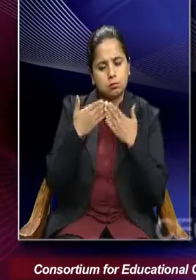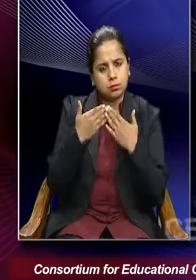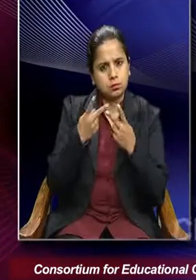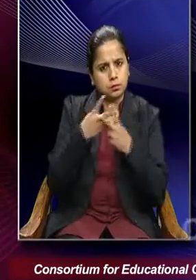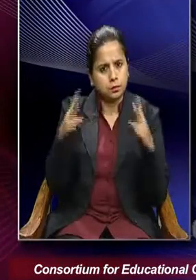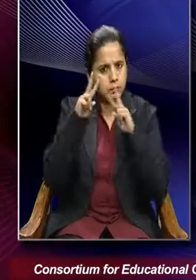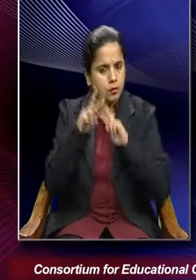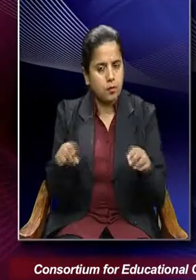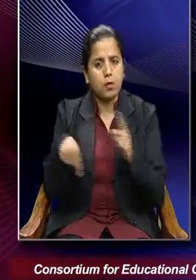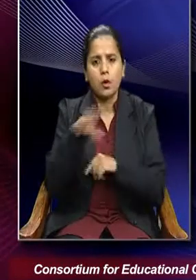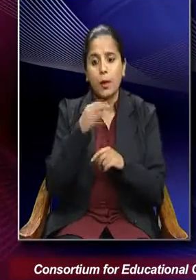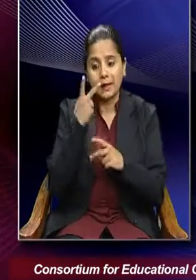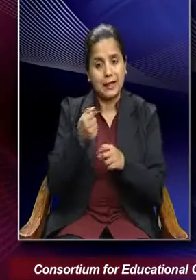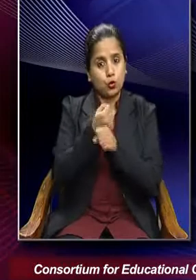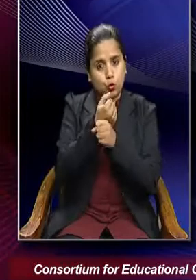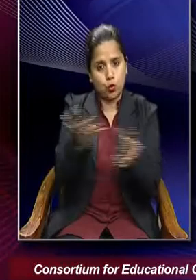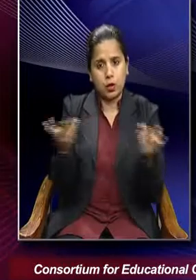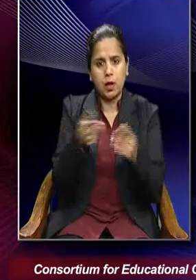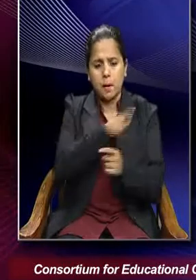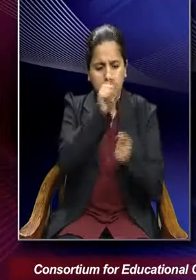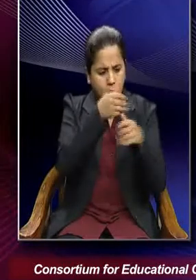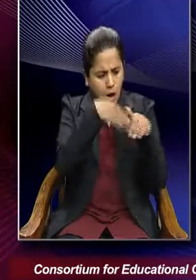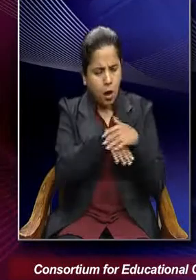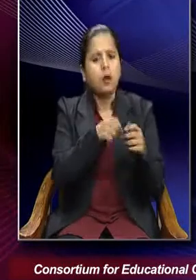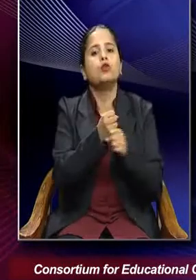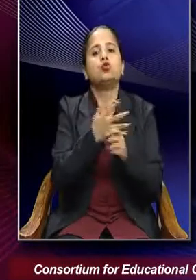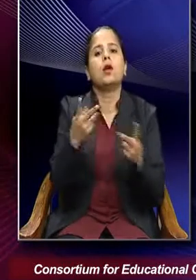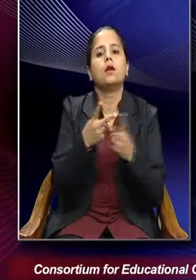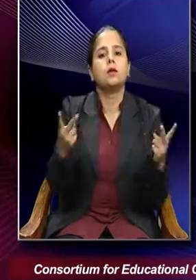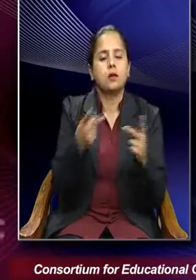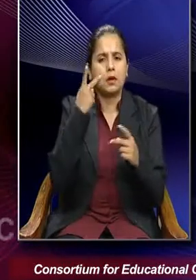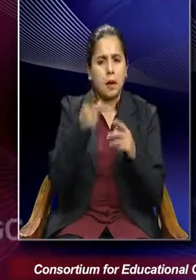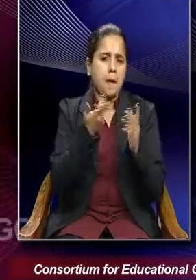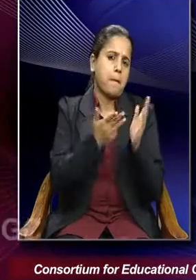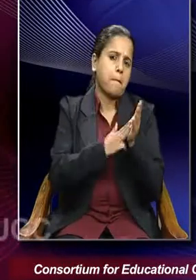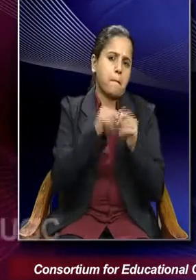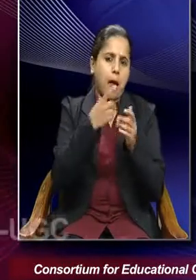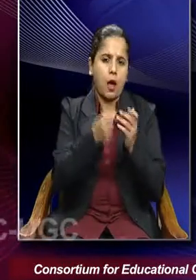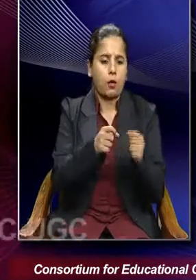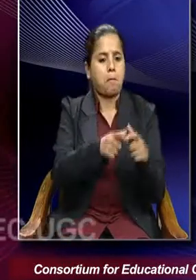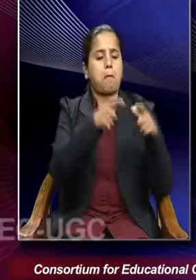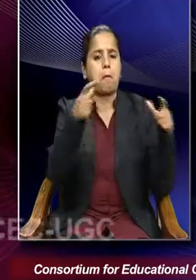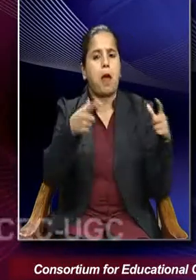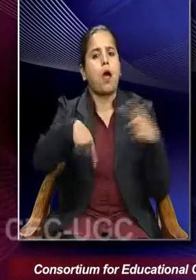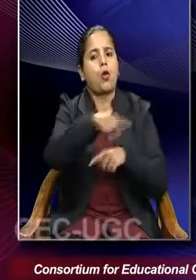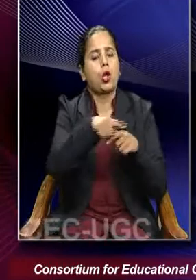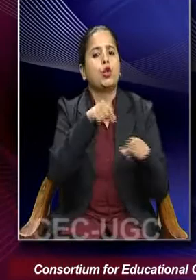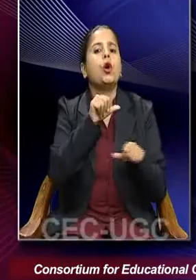to look for the particular in general. That is you will be observing macro level social processes